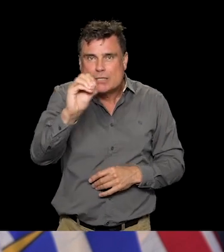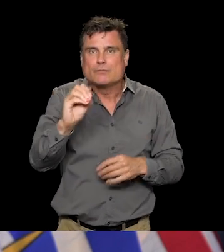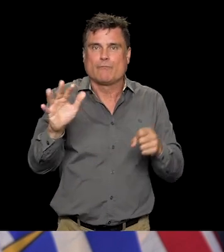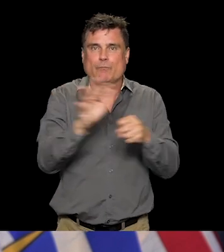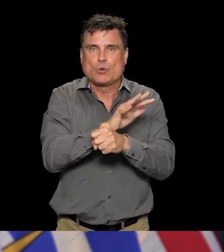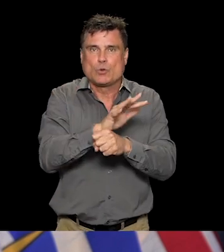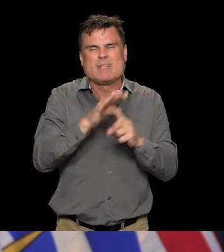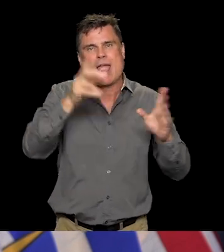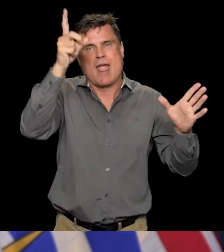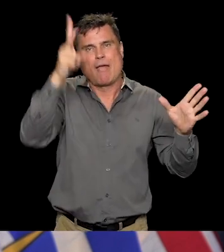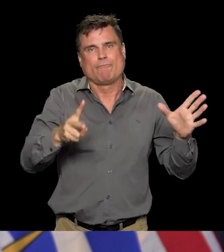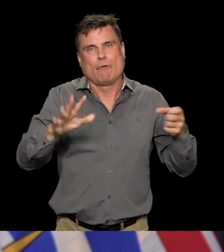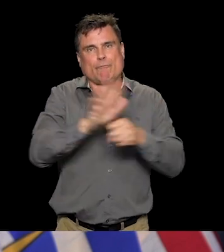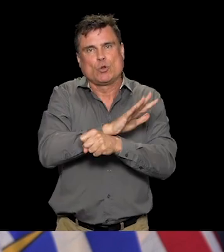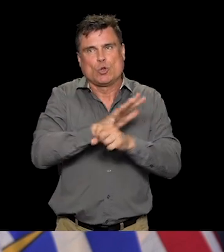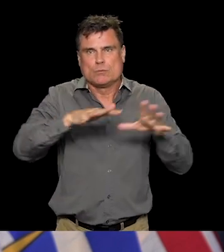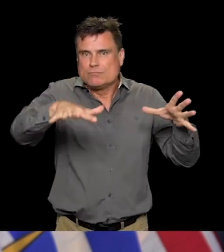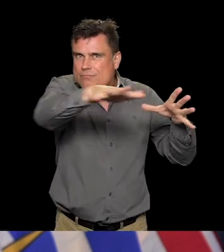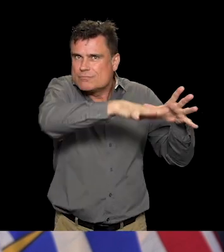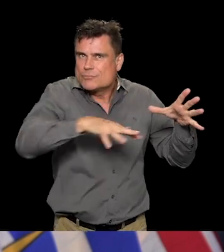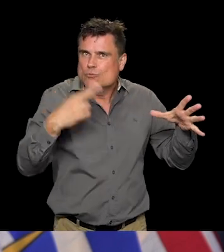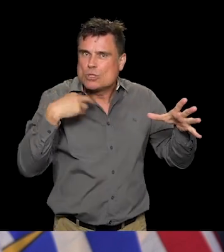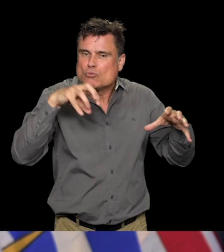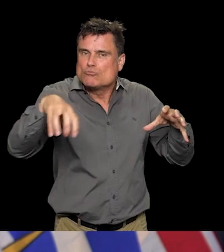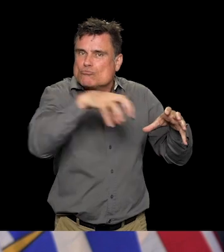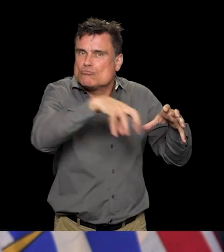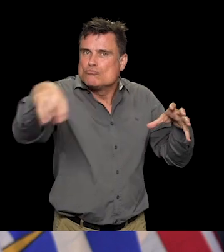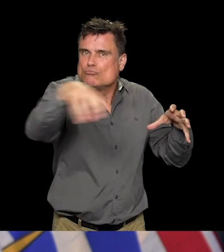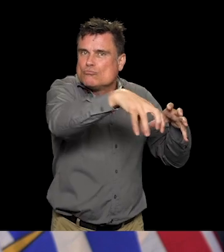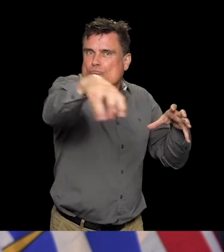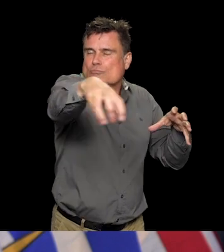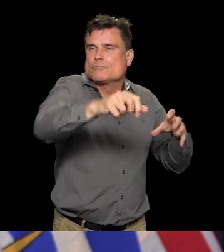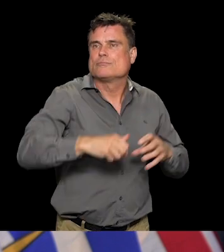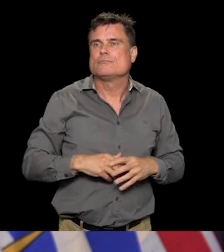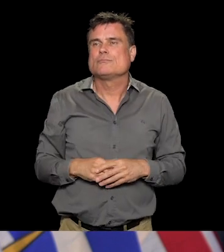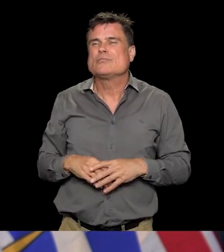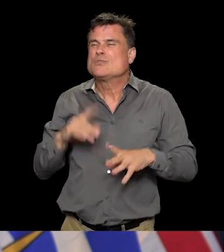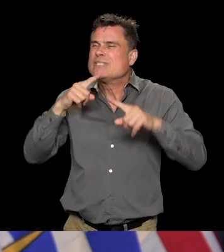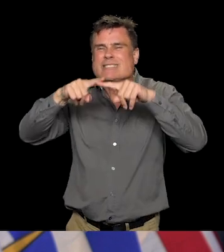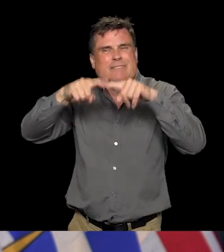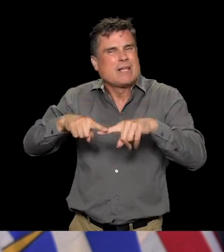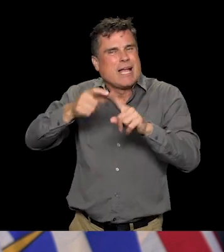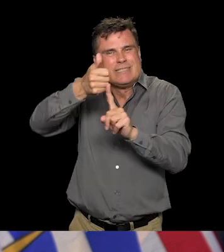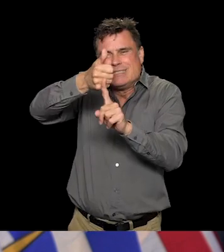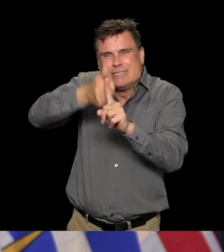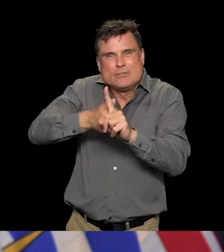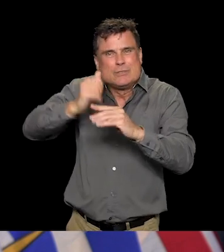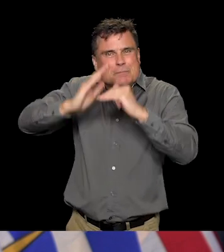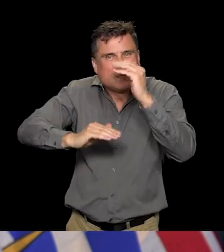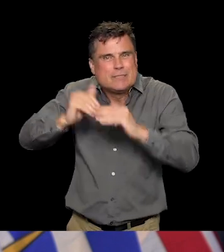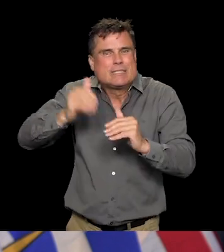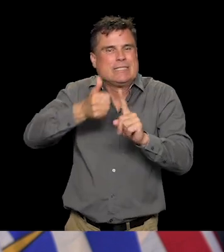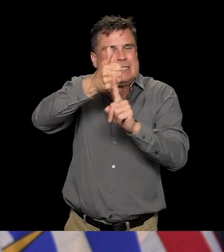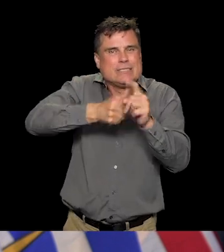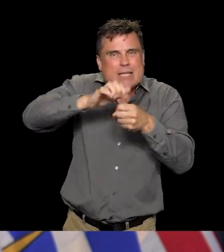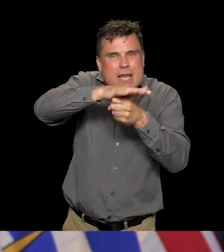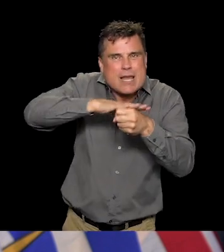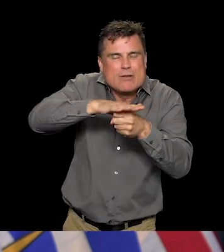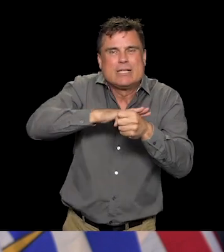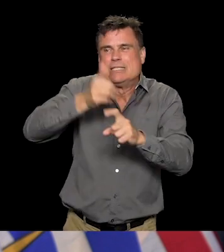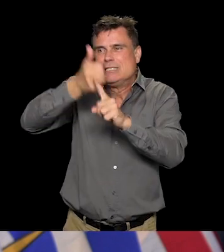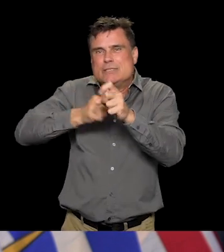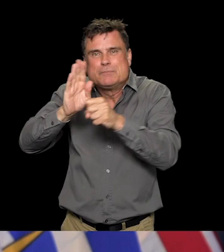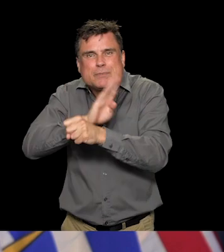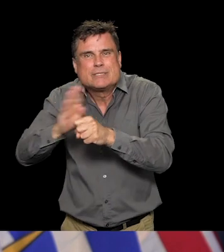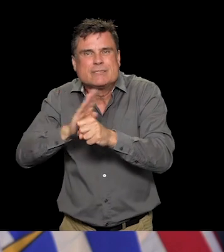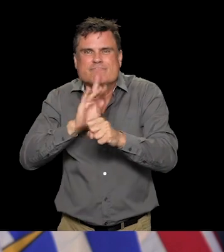allow more people to have those important visits in long-term care homes, we are running the risk of more cases and more outbreaks.